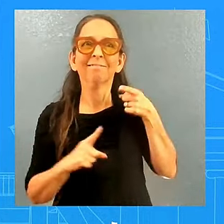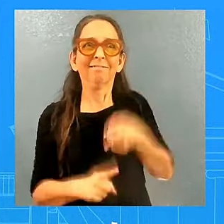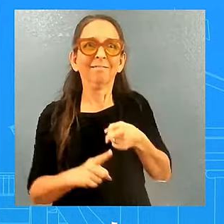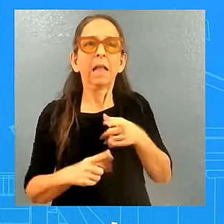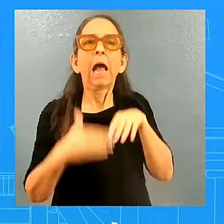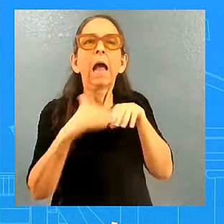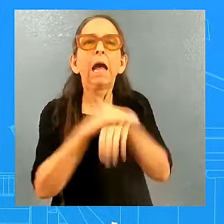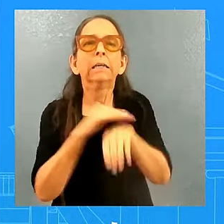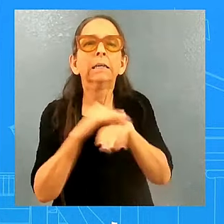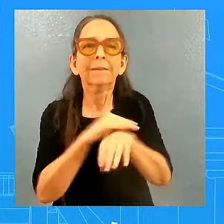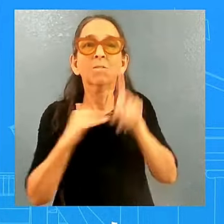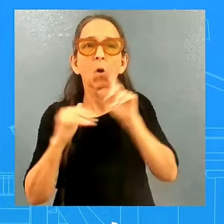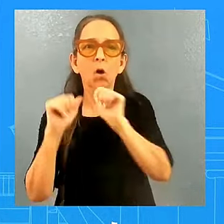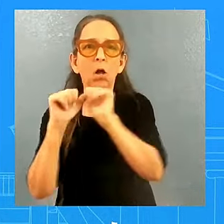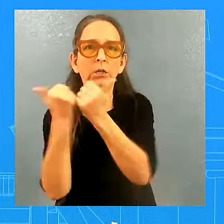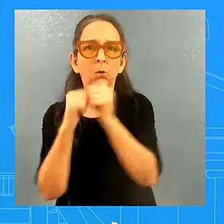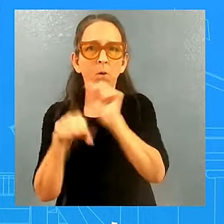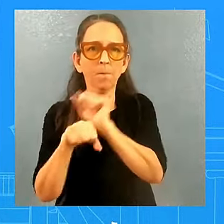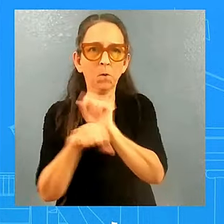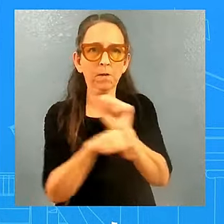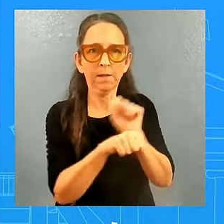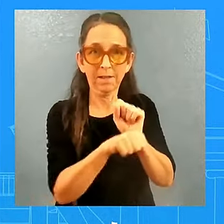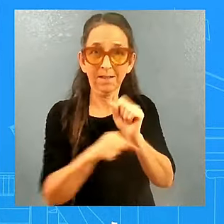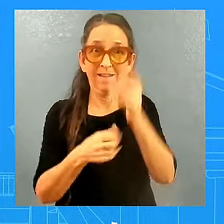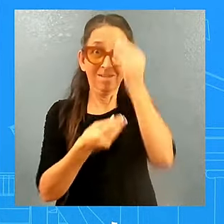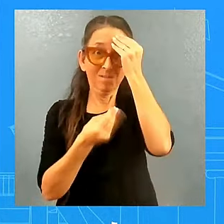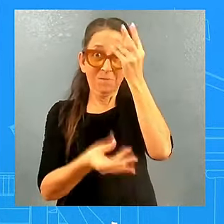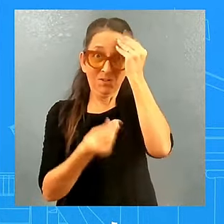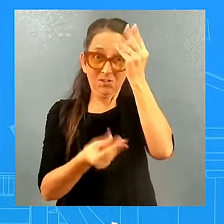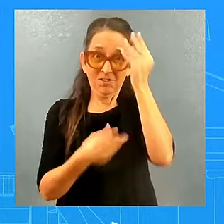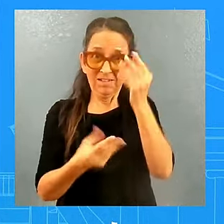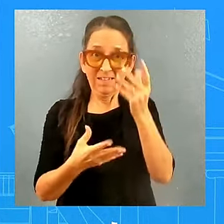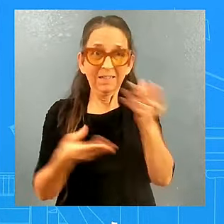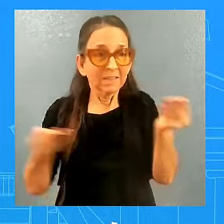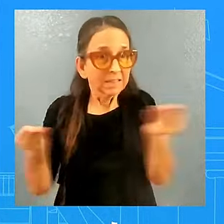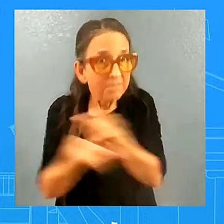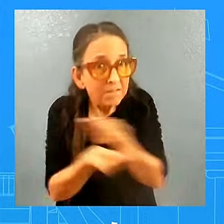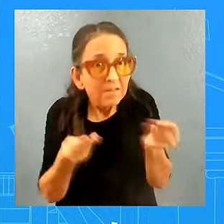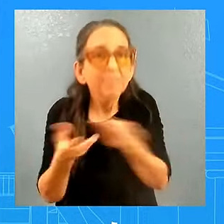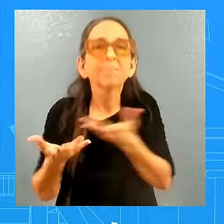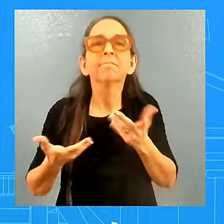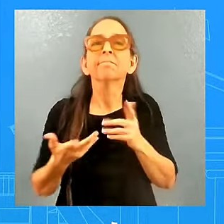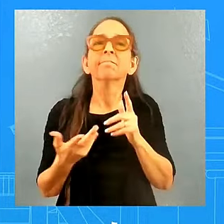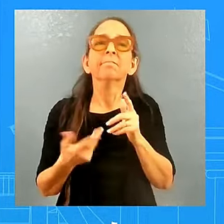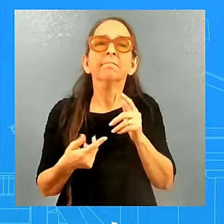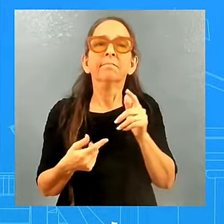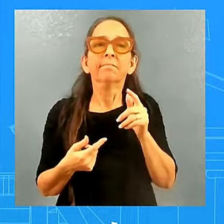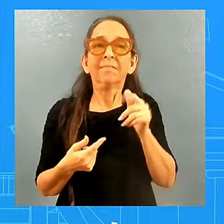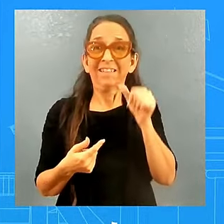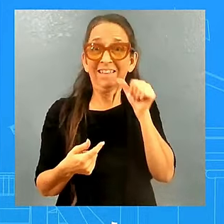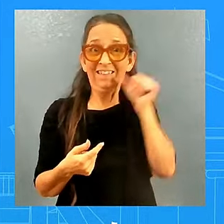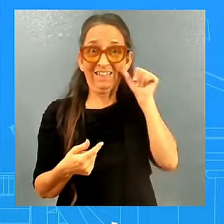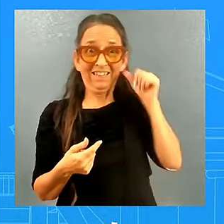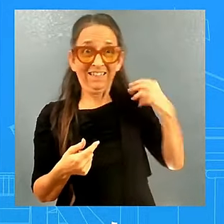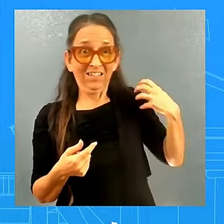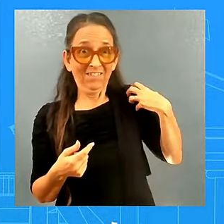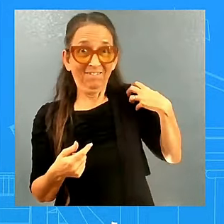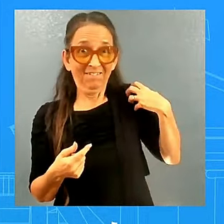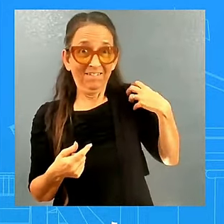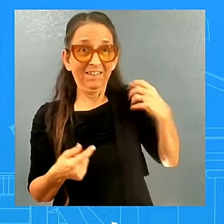information. So yesterday, the Chief of Staff here, Jeff Zients, reached out to Trump Vance Transition Co-Chairs. That's Howard